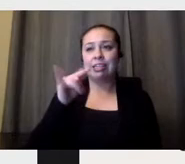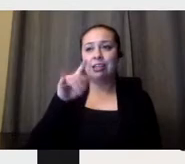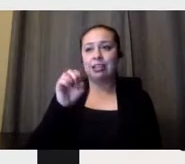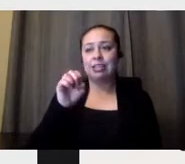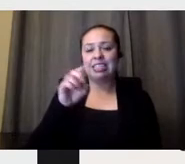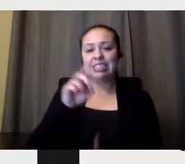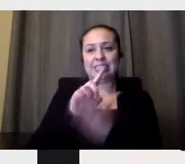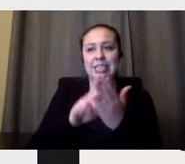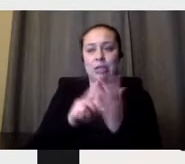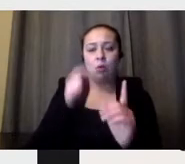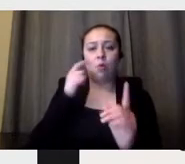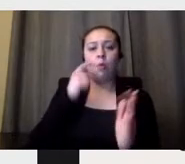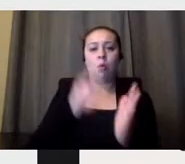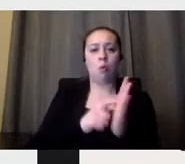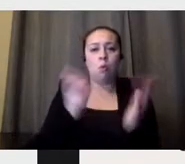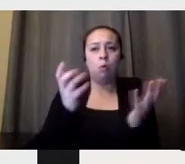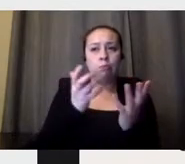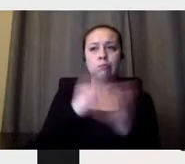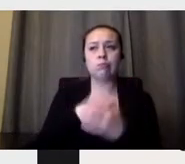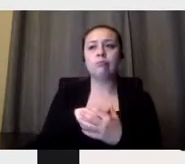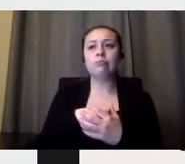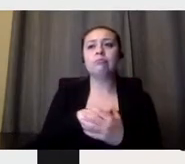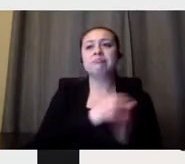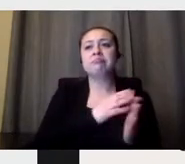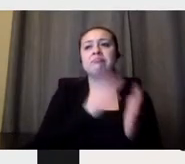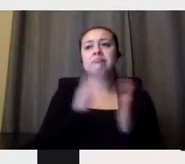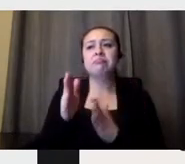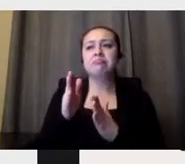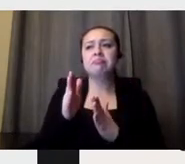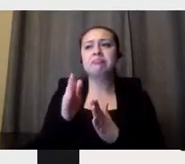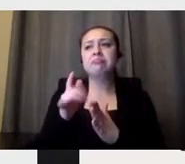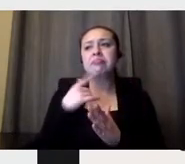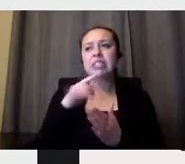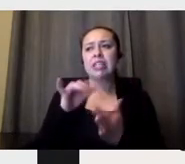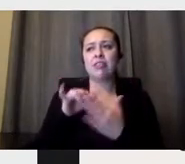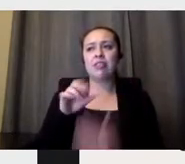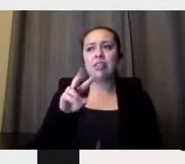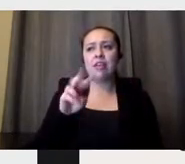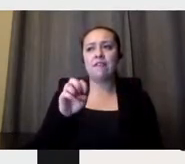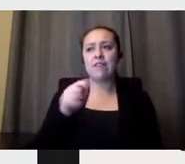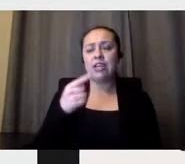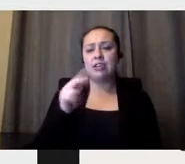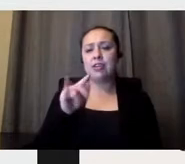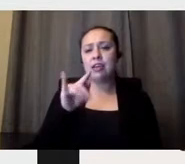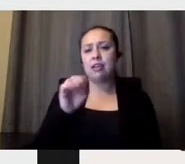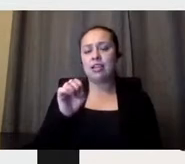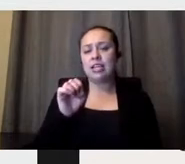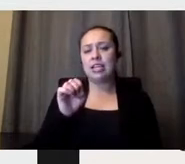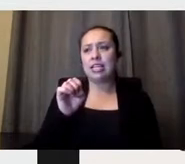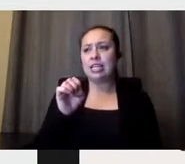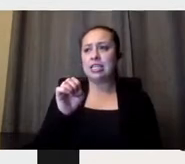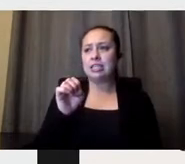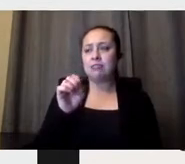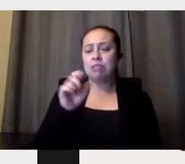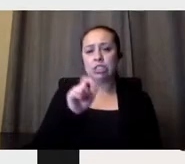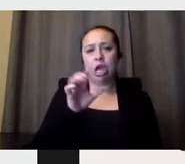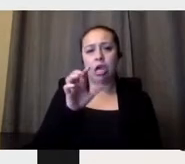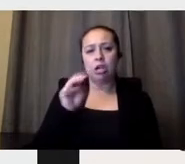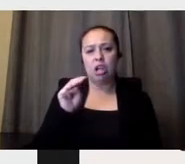noticing that Vignelli.com was offline. So the Vignelli's website was Vignelli.com. And